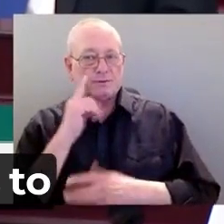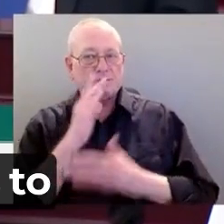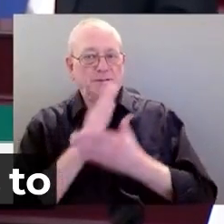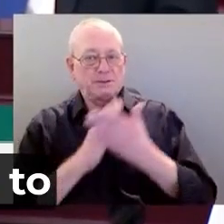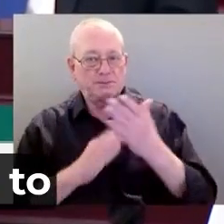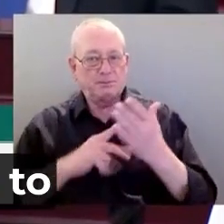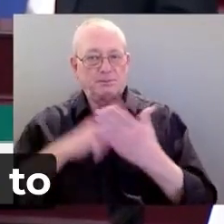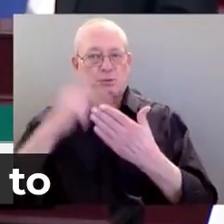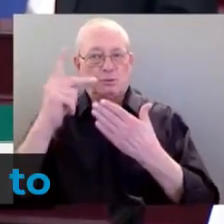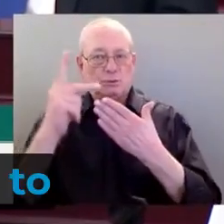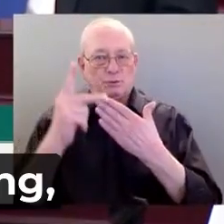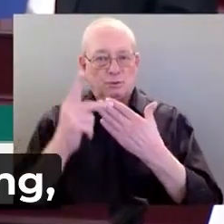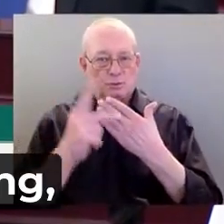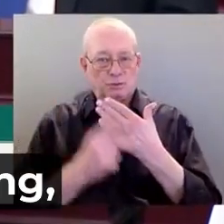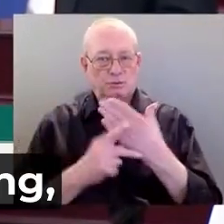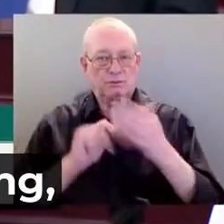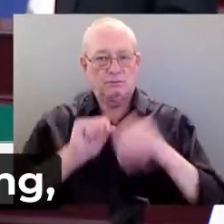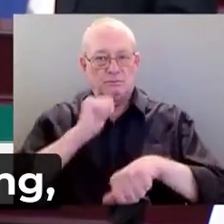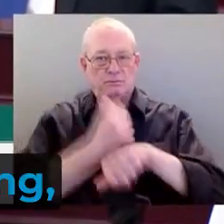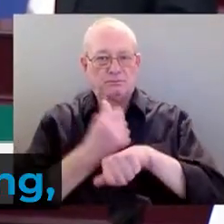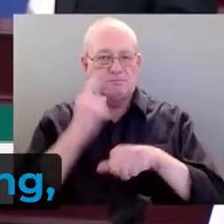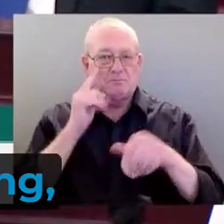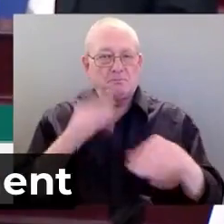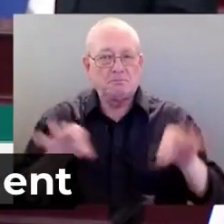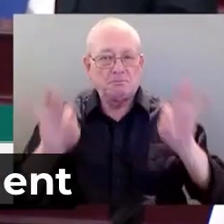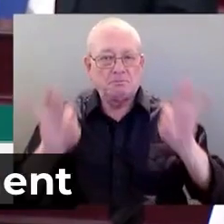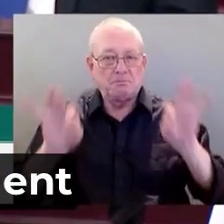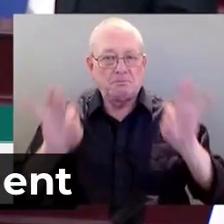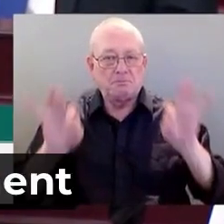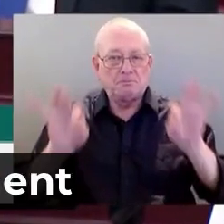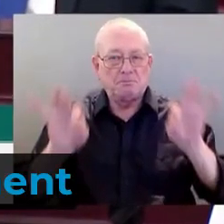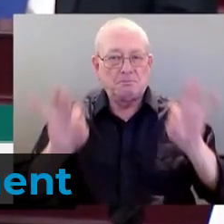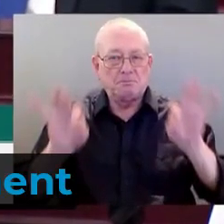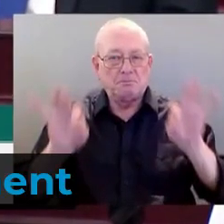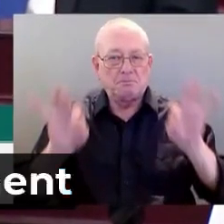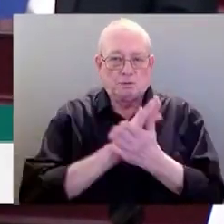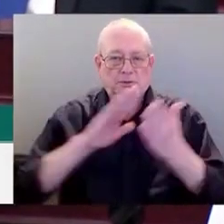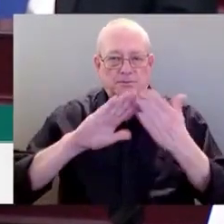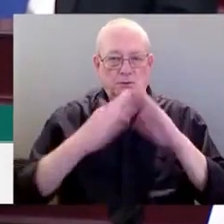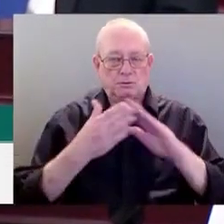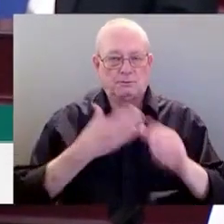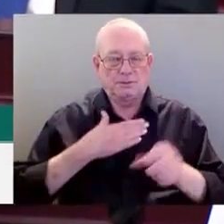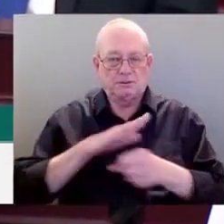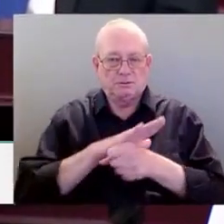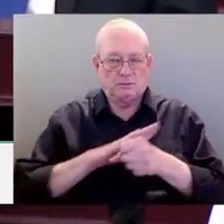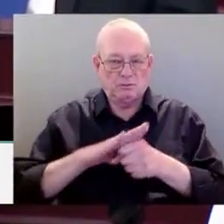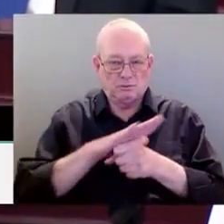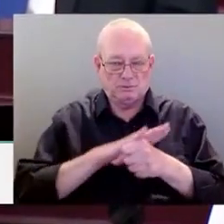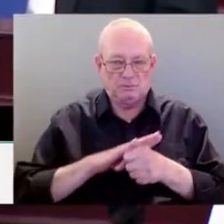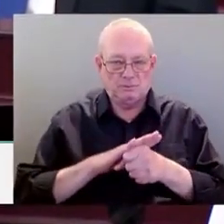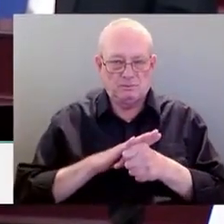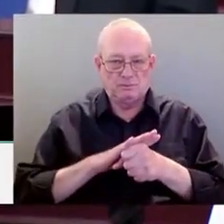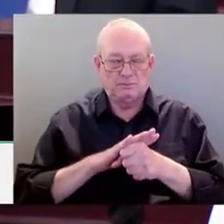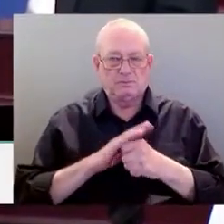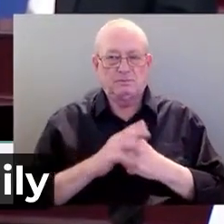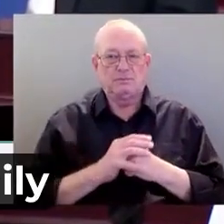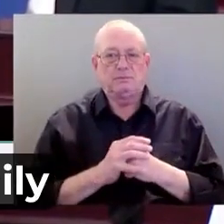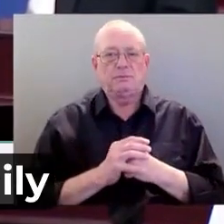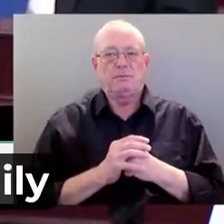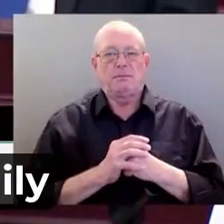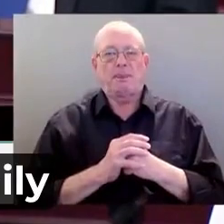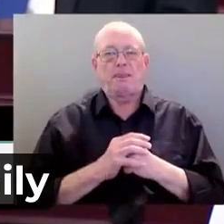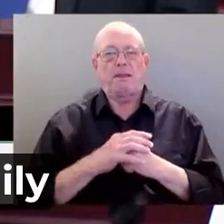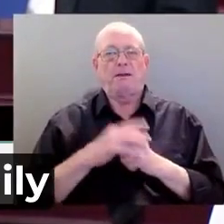importance of these schools to the communities in my riding, namely the Malague replacement school project, Barhead Composite High School